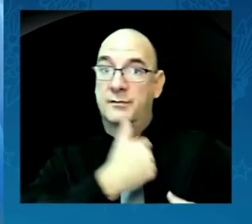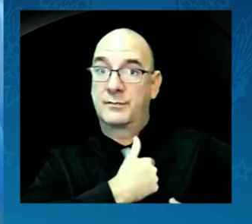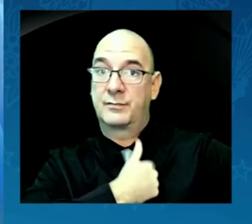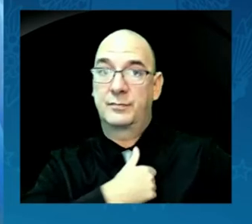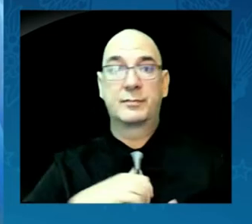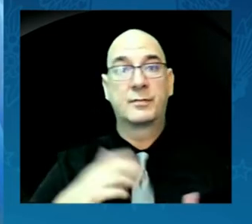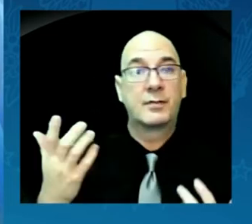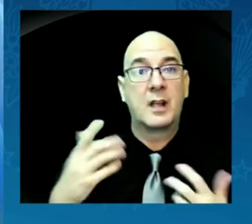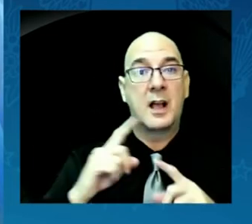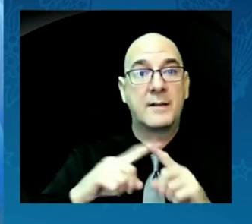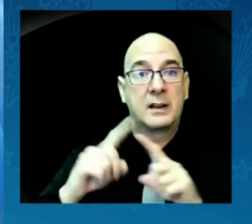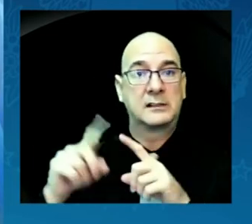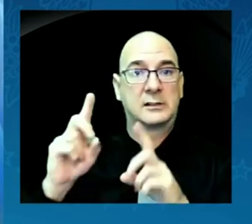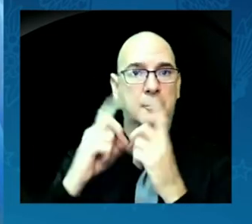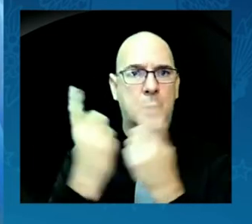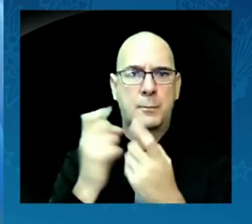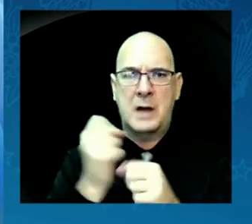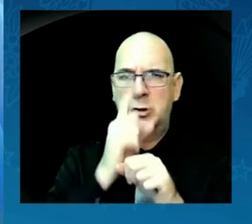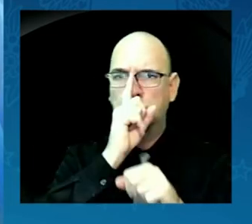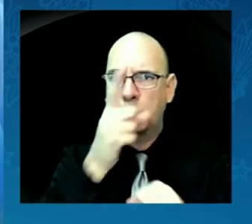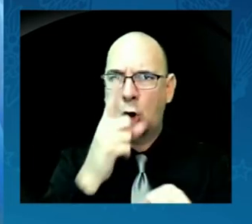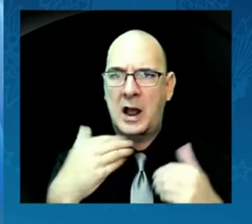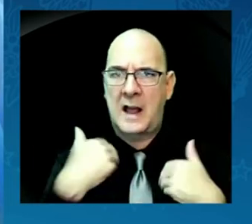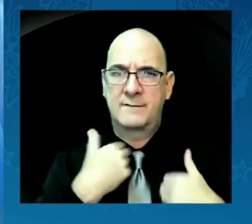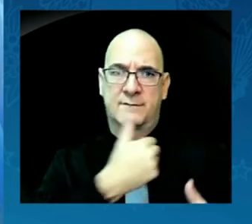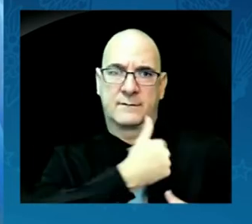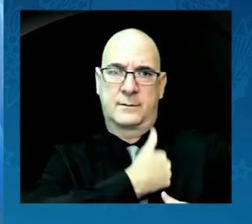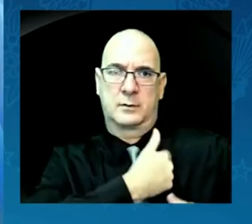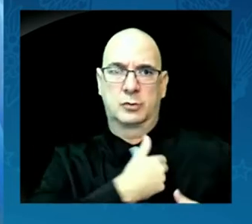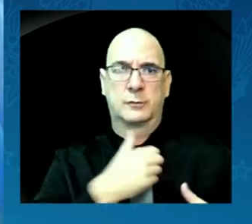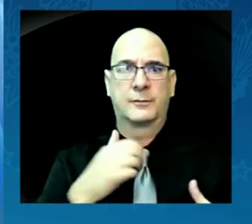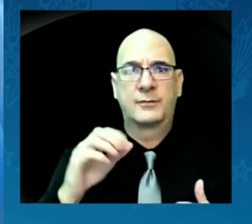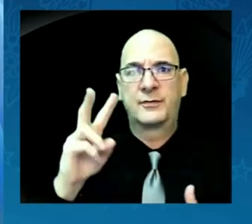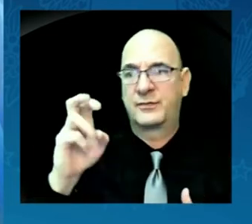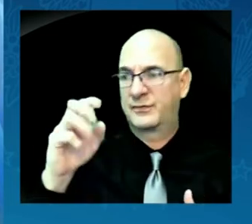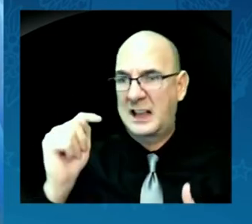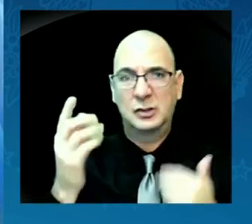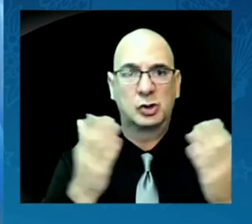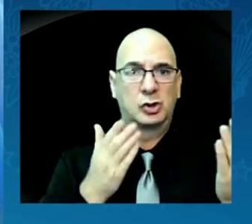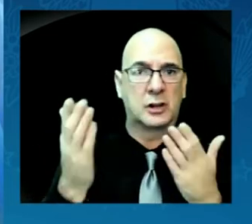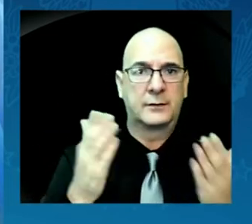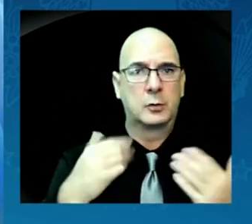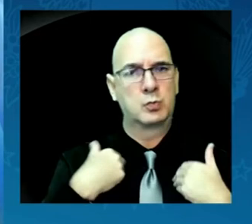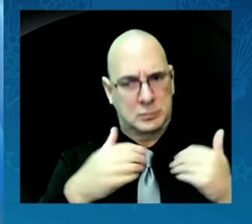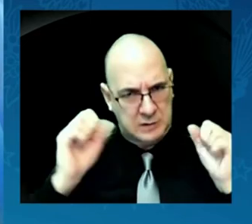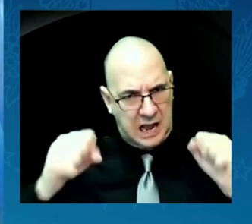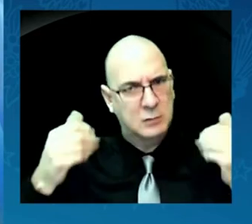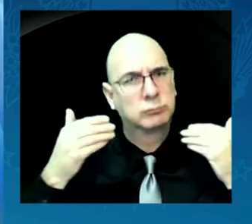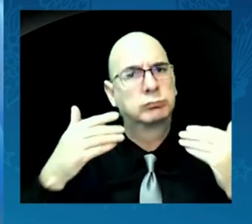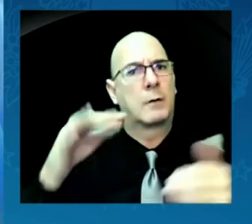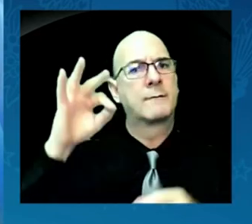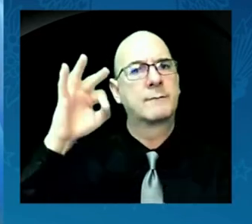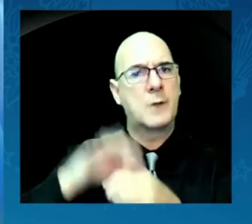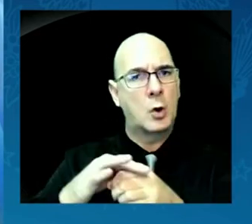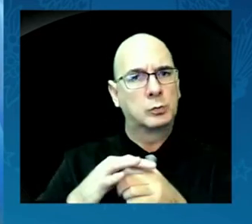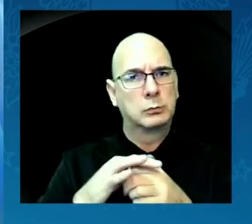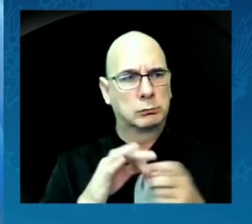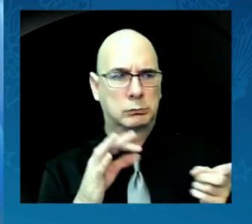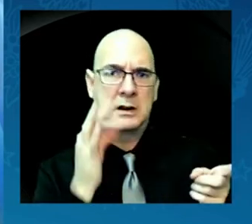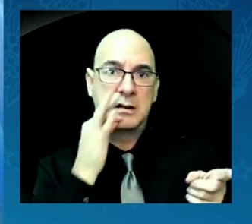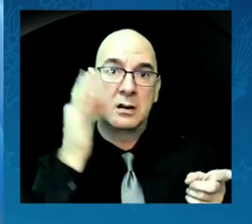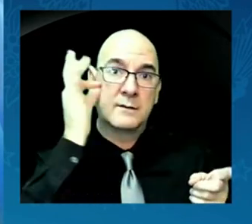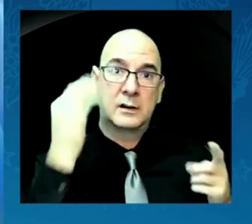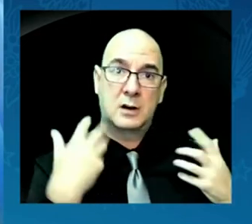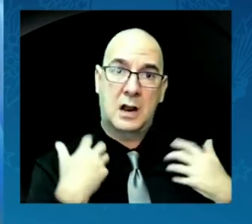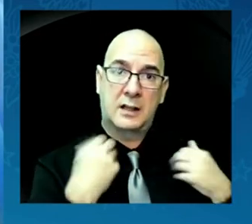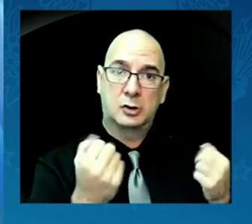members and veterans are able to vote. Our Indian Health Service will offer patients assistance with voting and